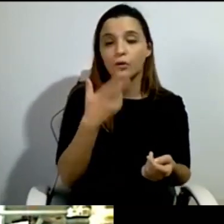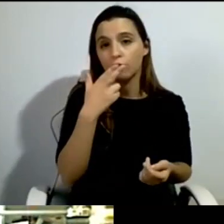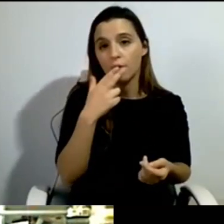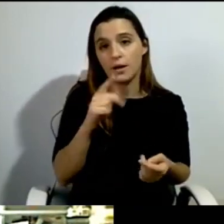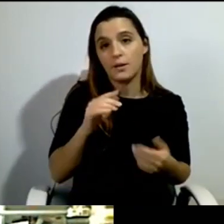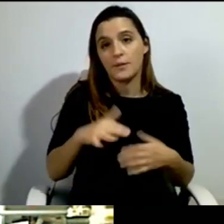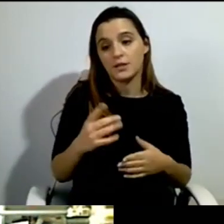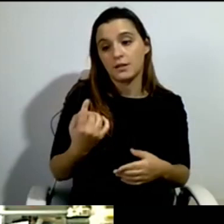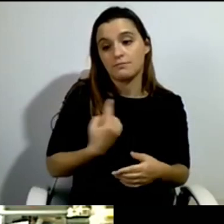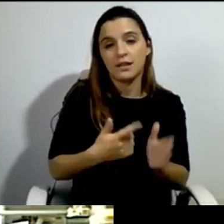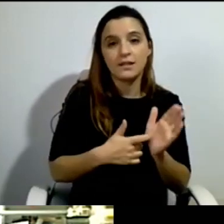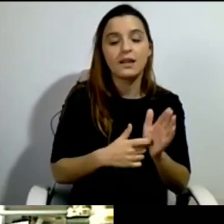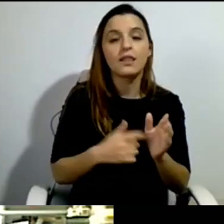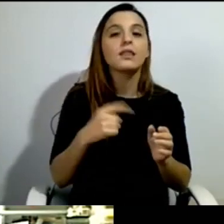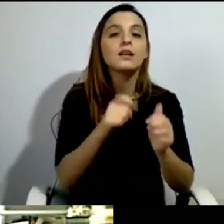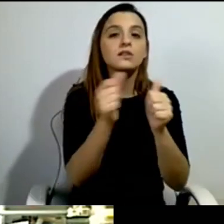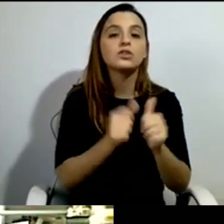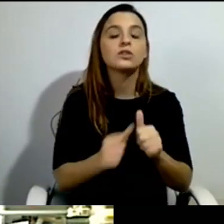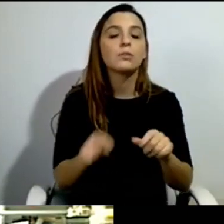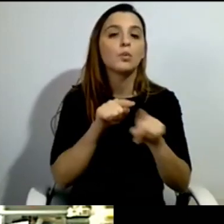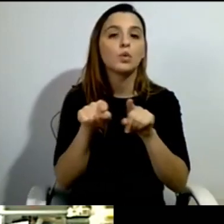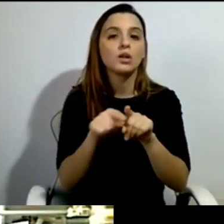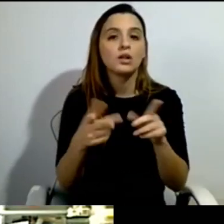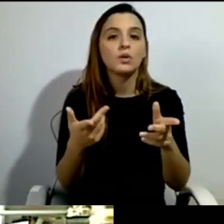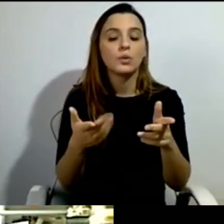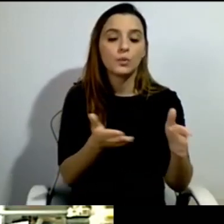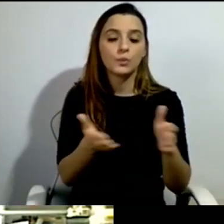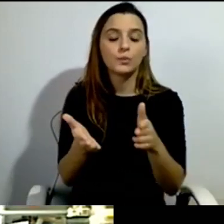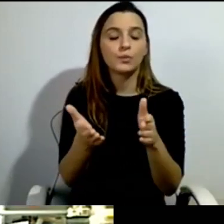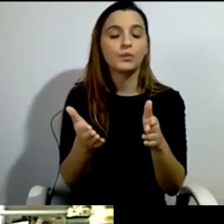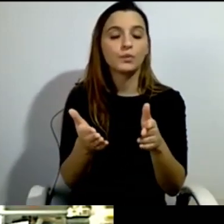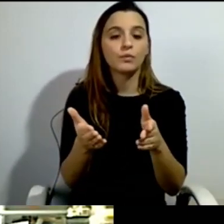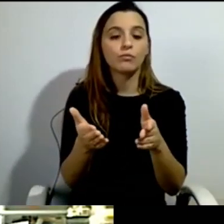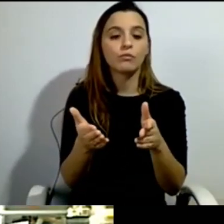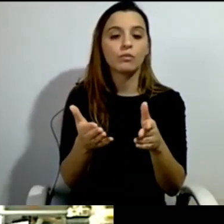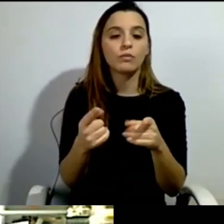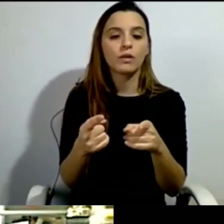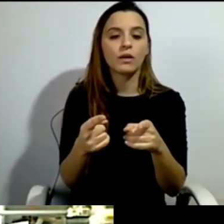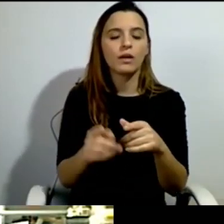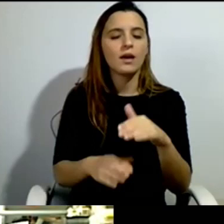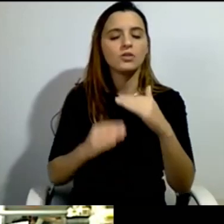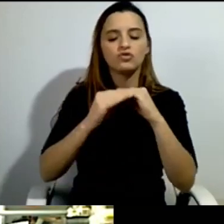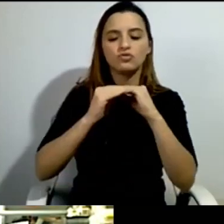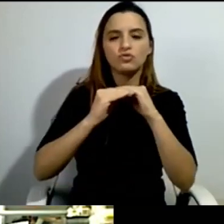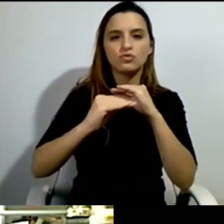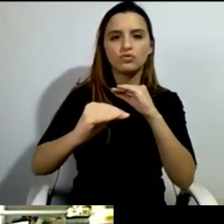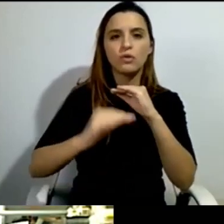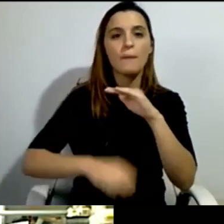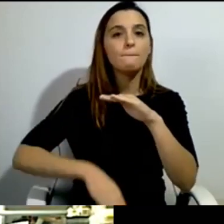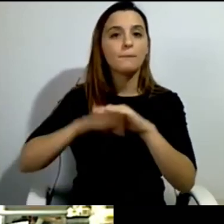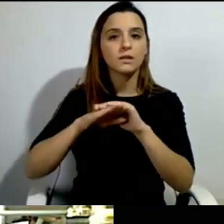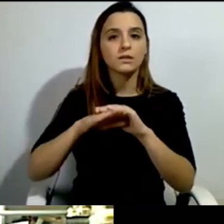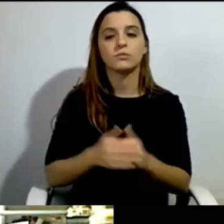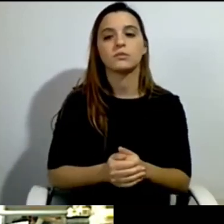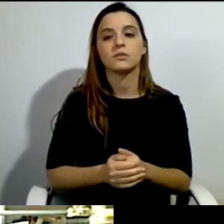Switzerland that is totally geared to be very stable. That means we have the same parties in our government for the